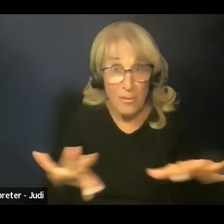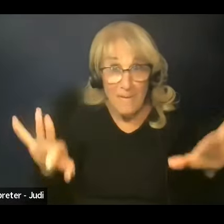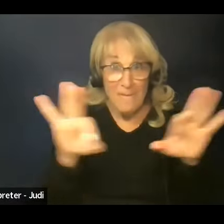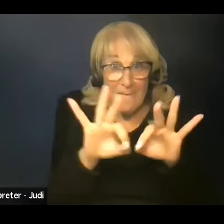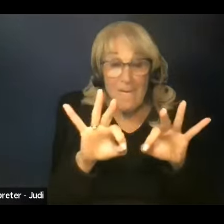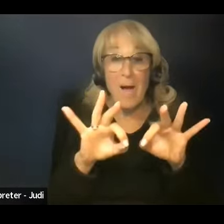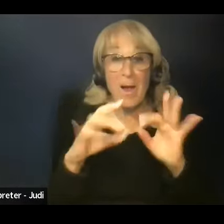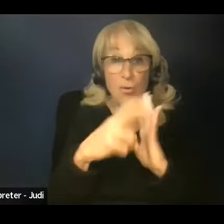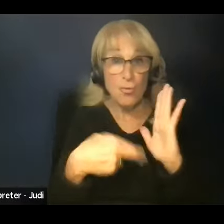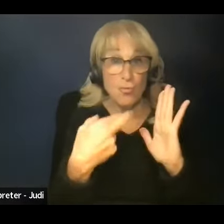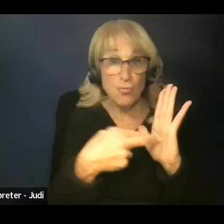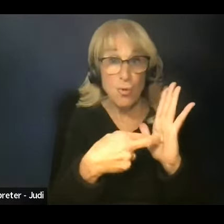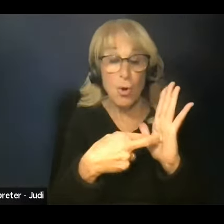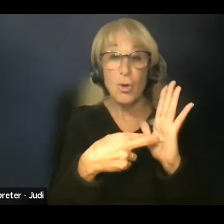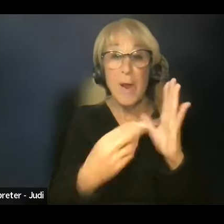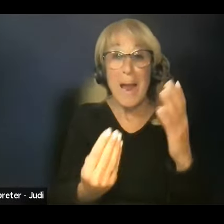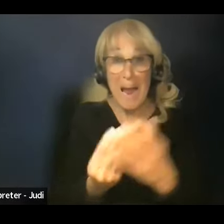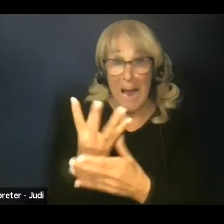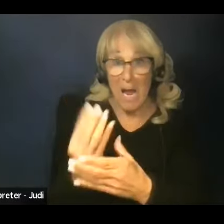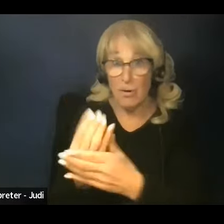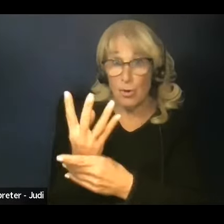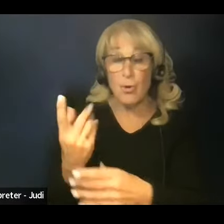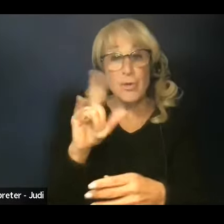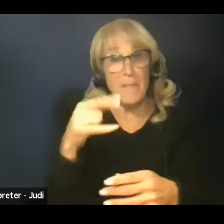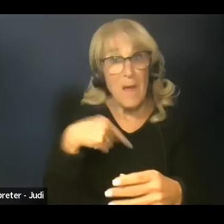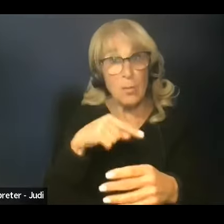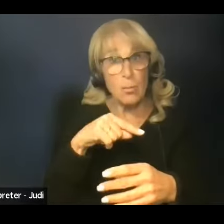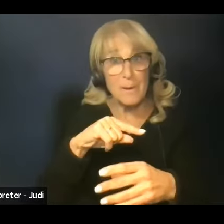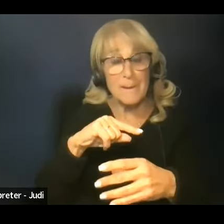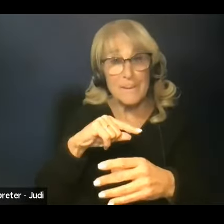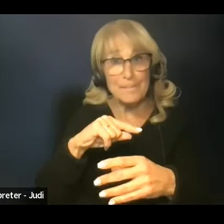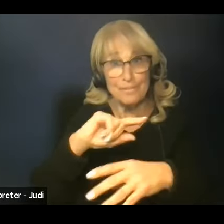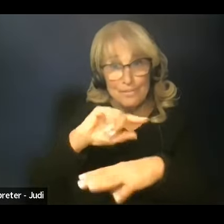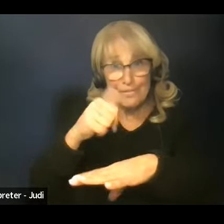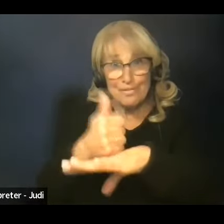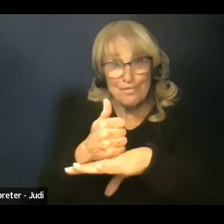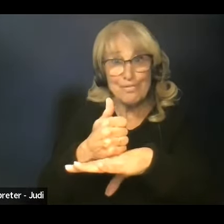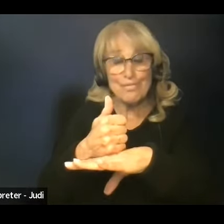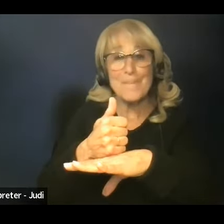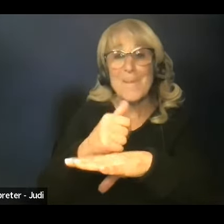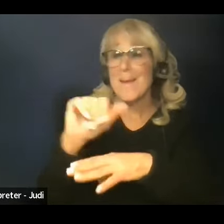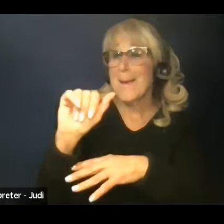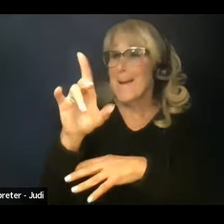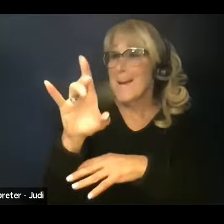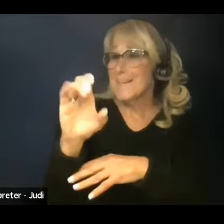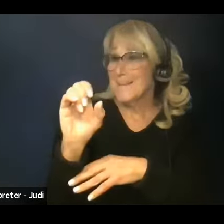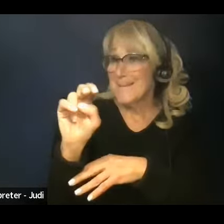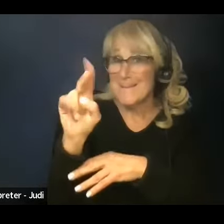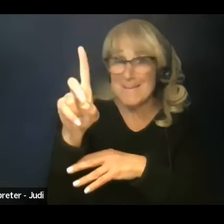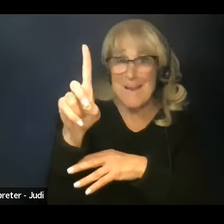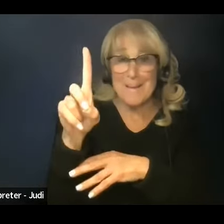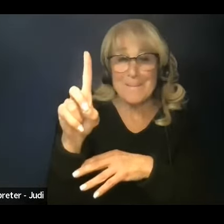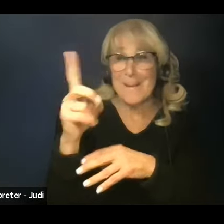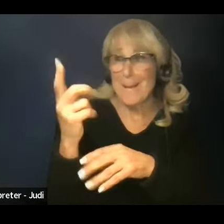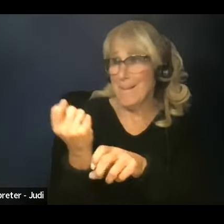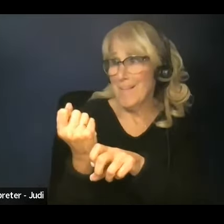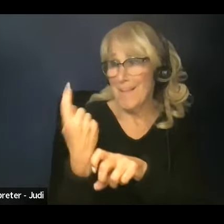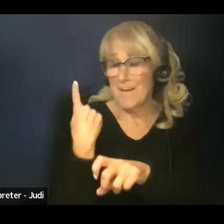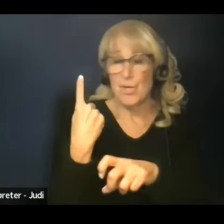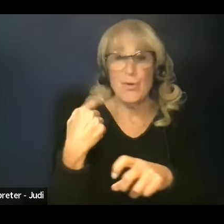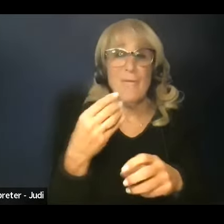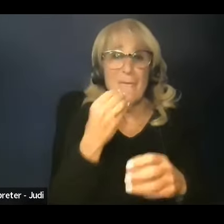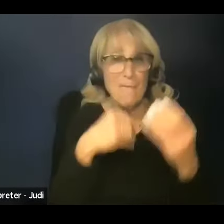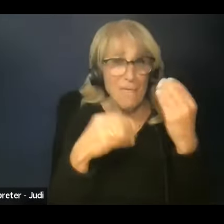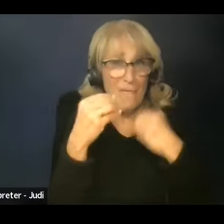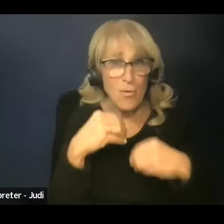is of agriculture that we launched Ascend late last year. We know that food and nutrition can play